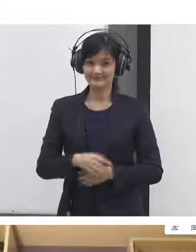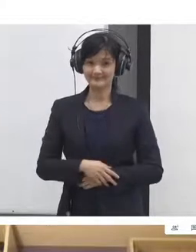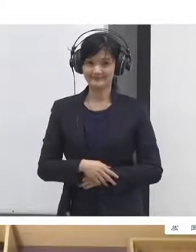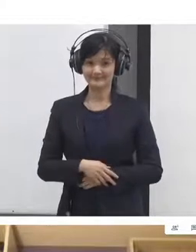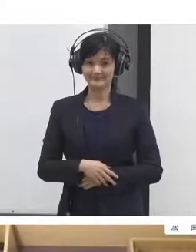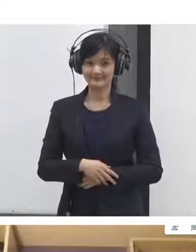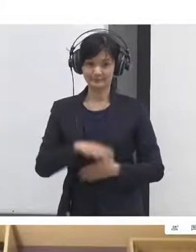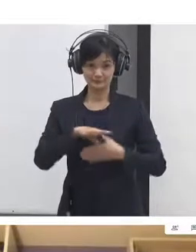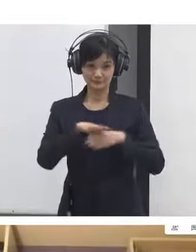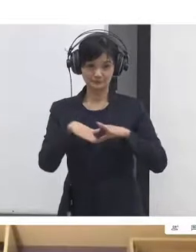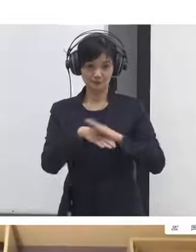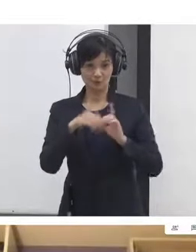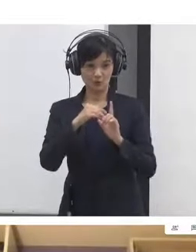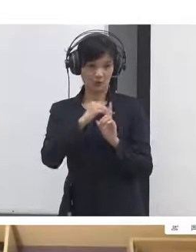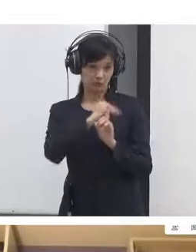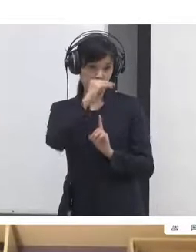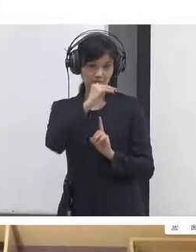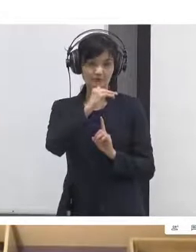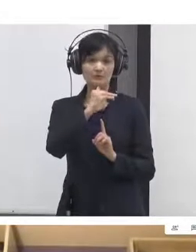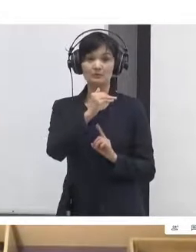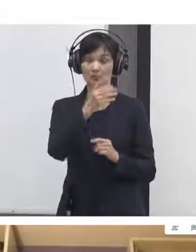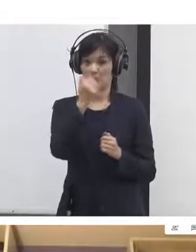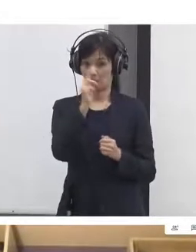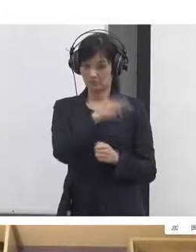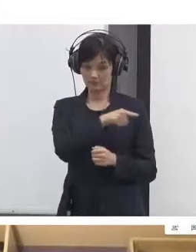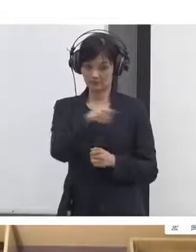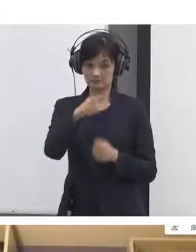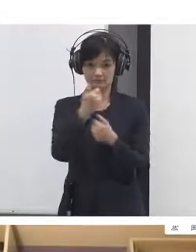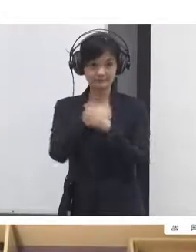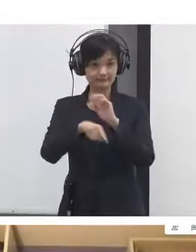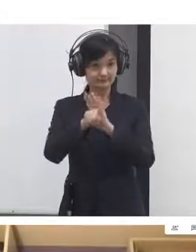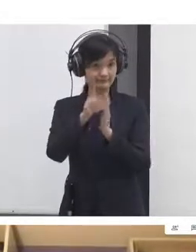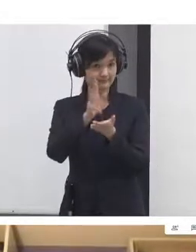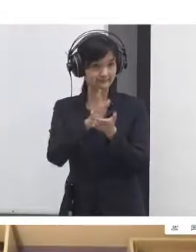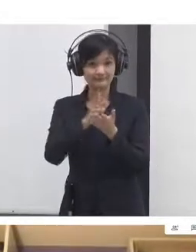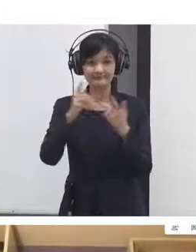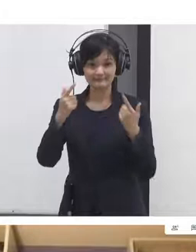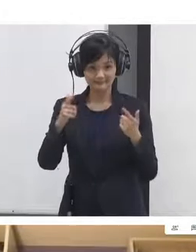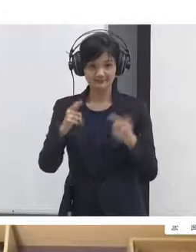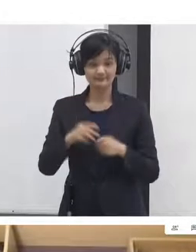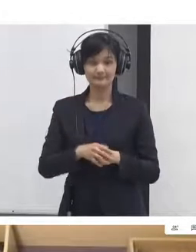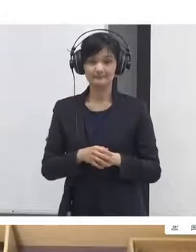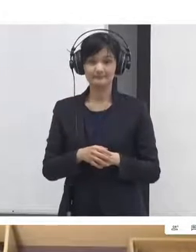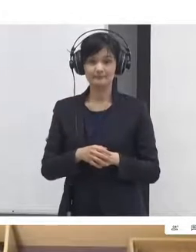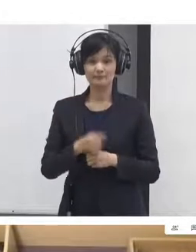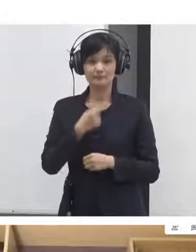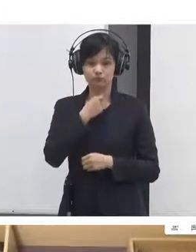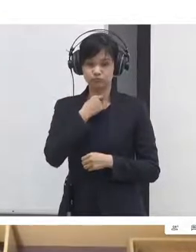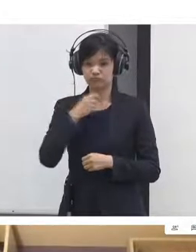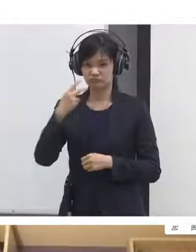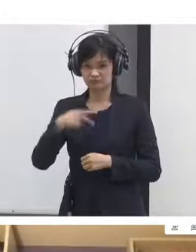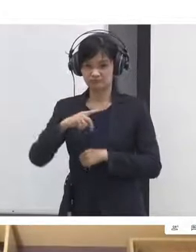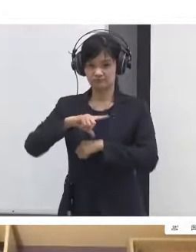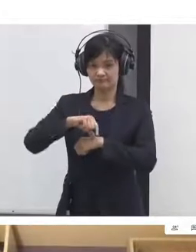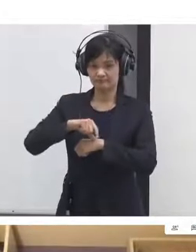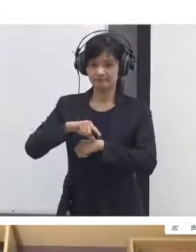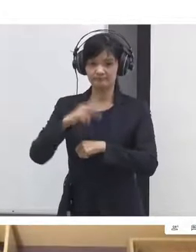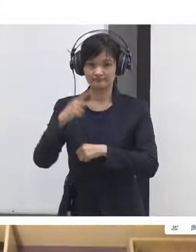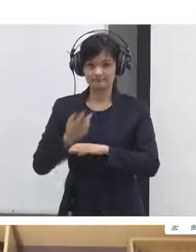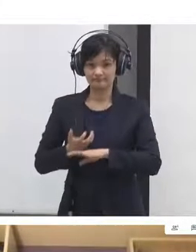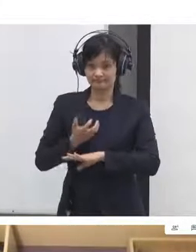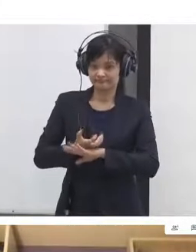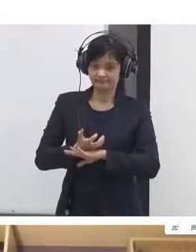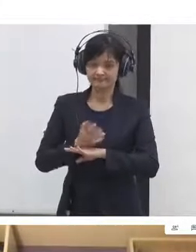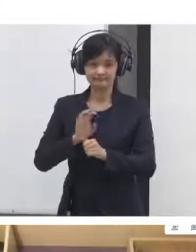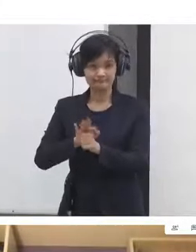that takes time and effort to get right it's not just to say here's the template here's the formula let's just get it done it takes